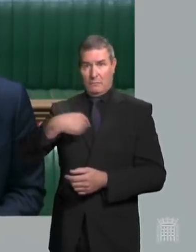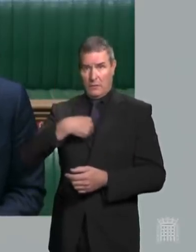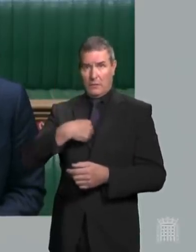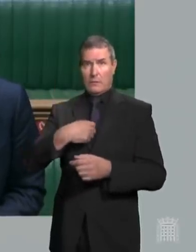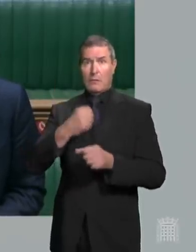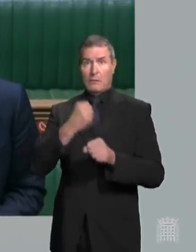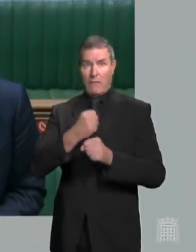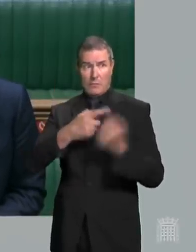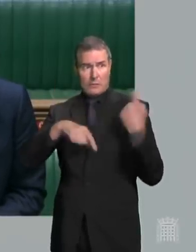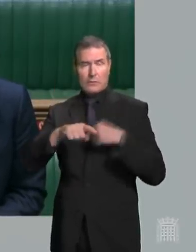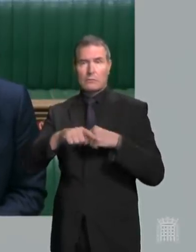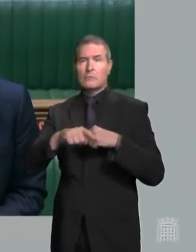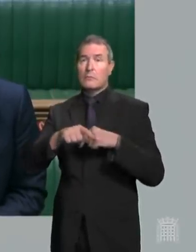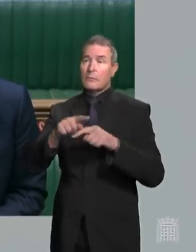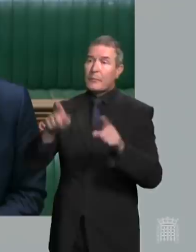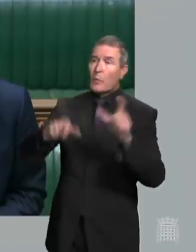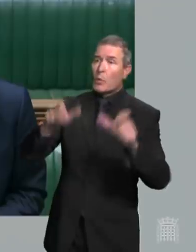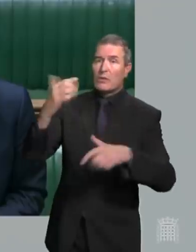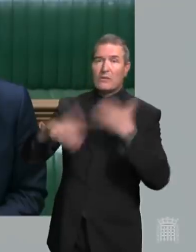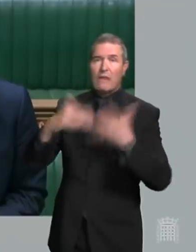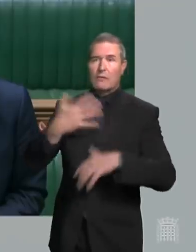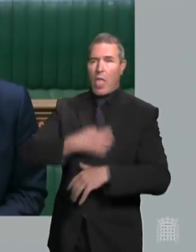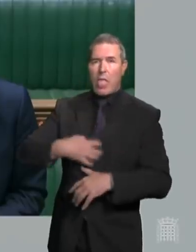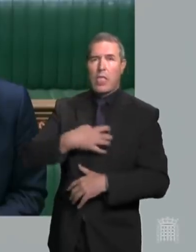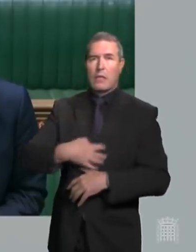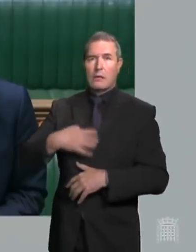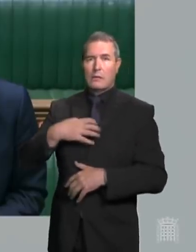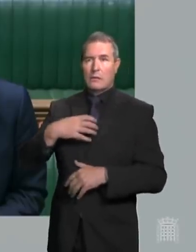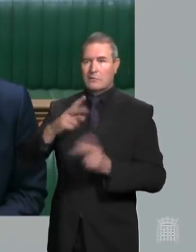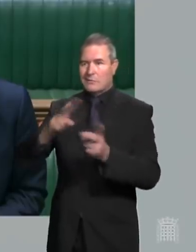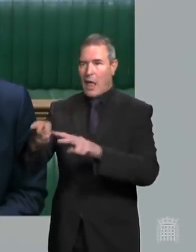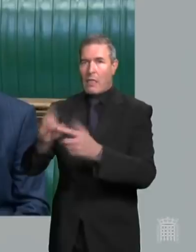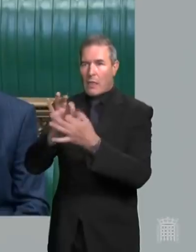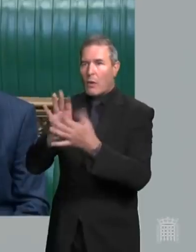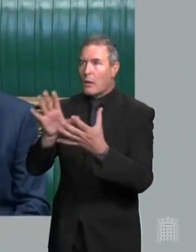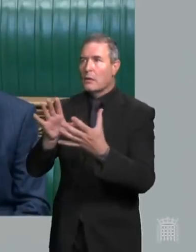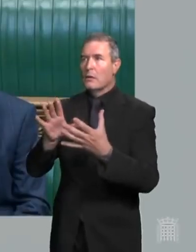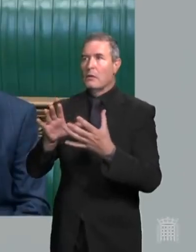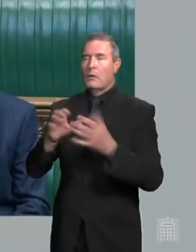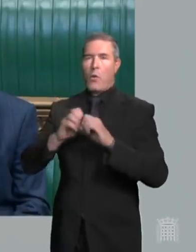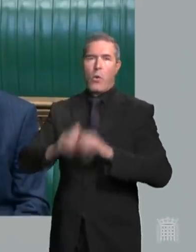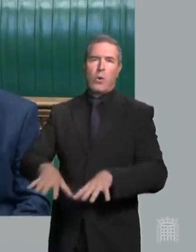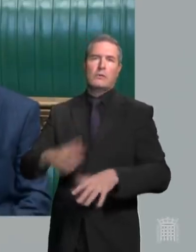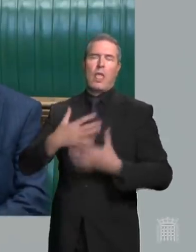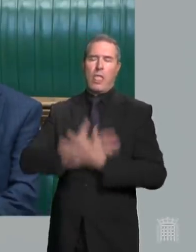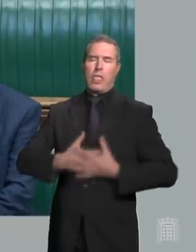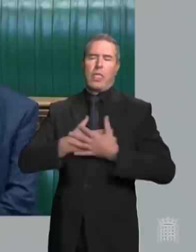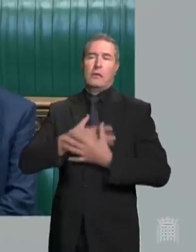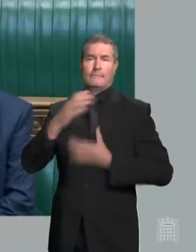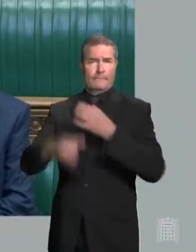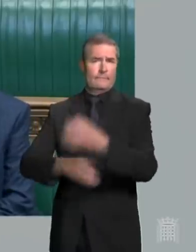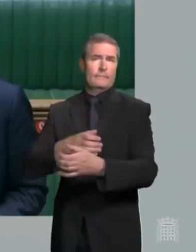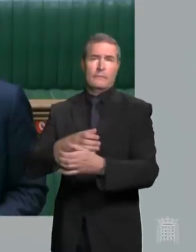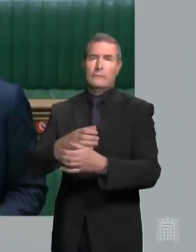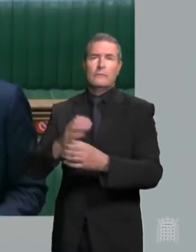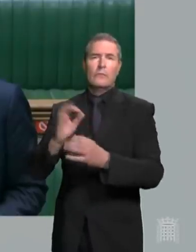sympathises with those who have gone through the suffering described by the gentleman opposite and no